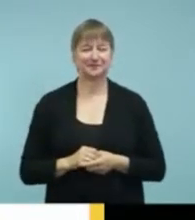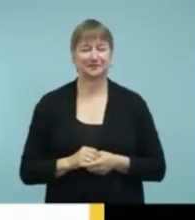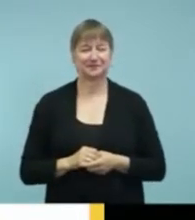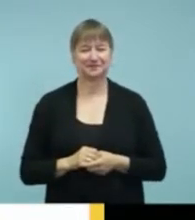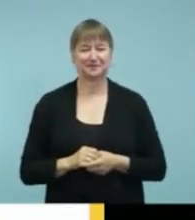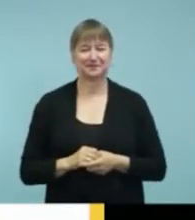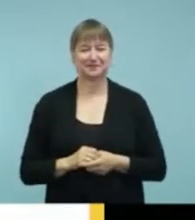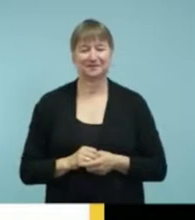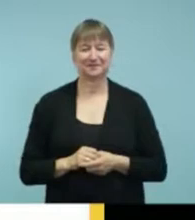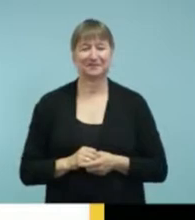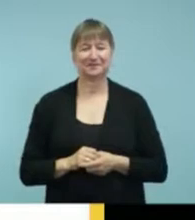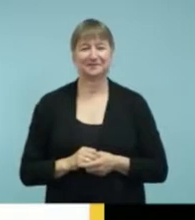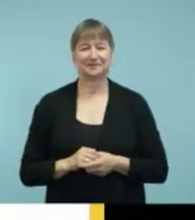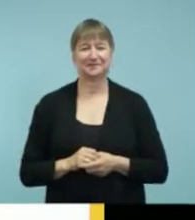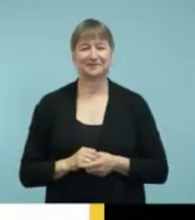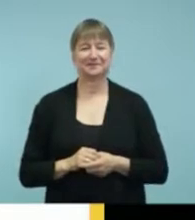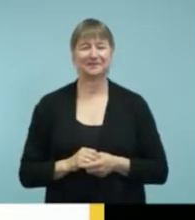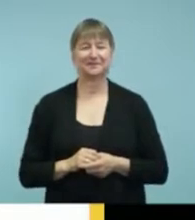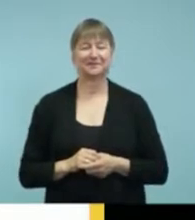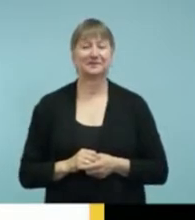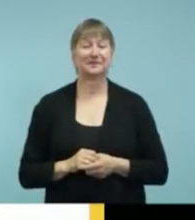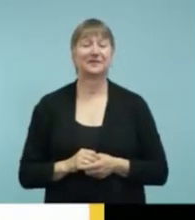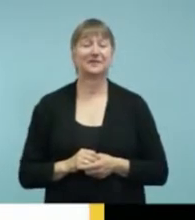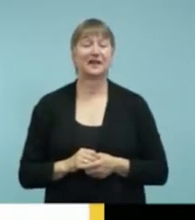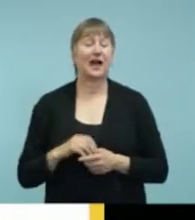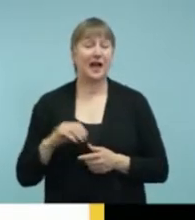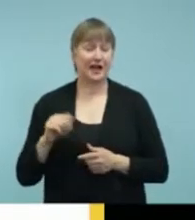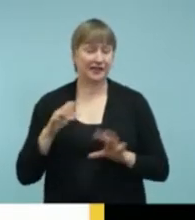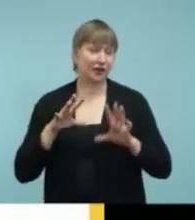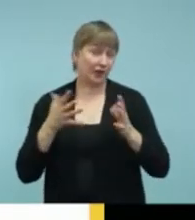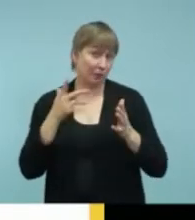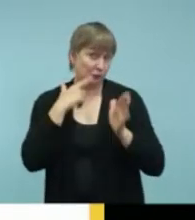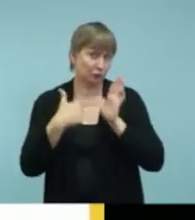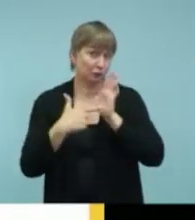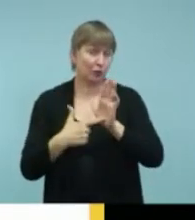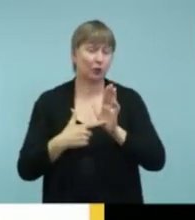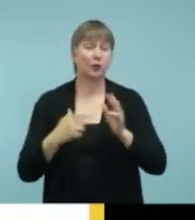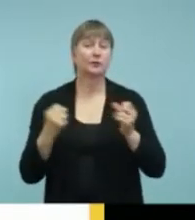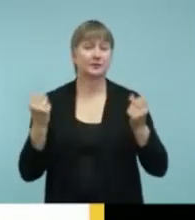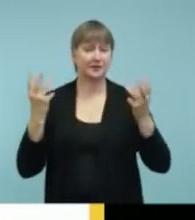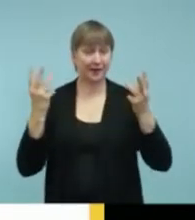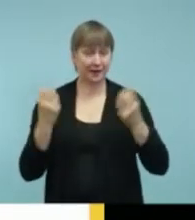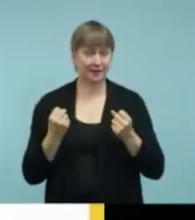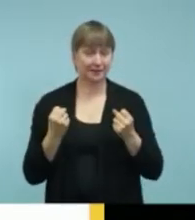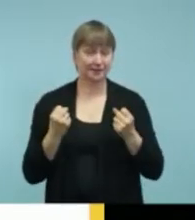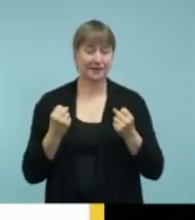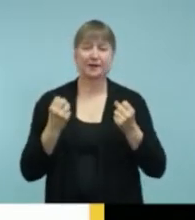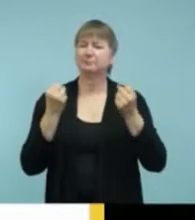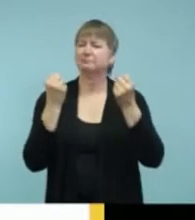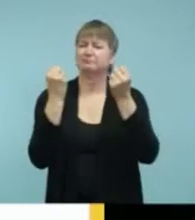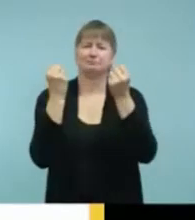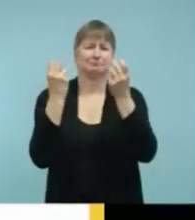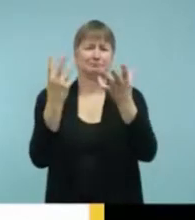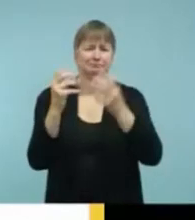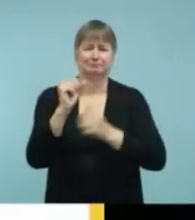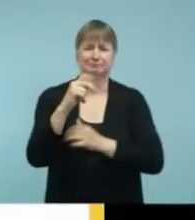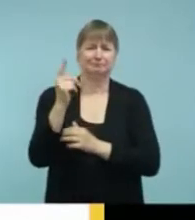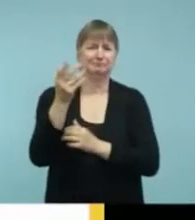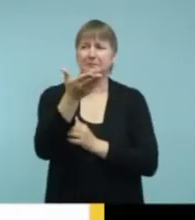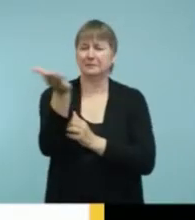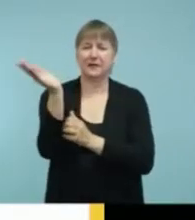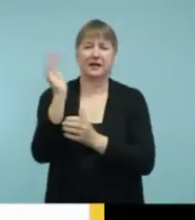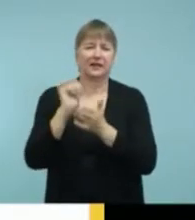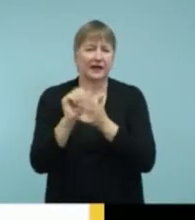Um, another, um, category that I wanted to show you was sign language. There are many apps that are out there that can teach you sign